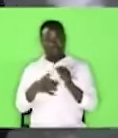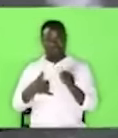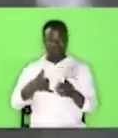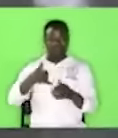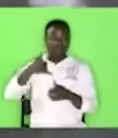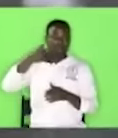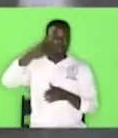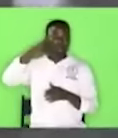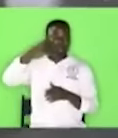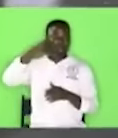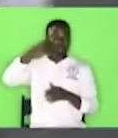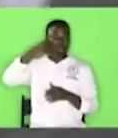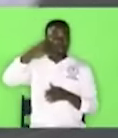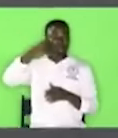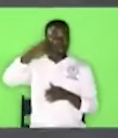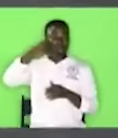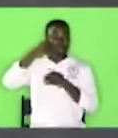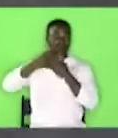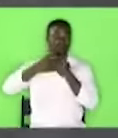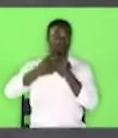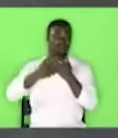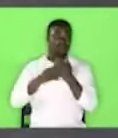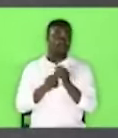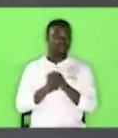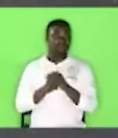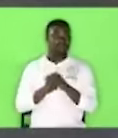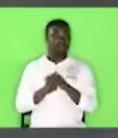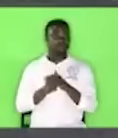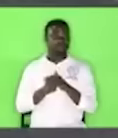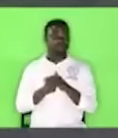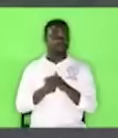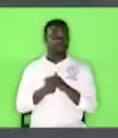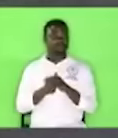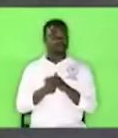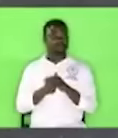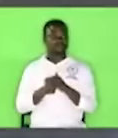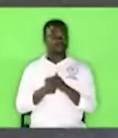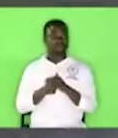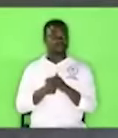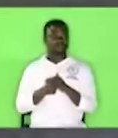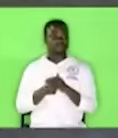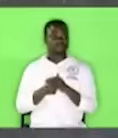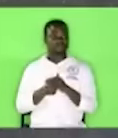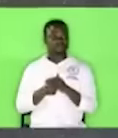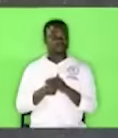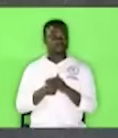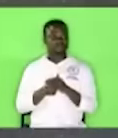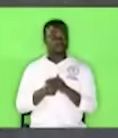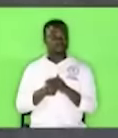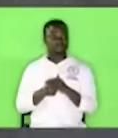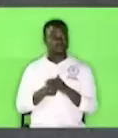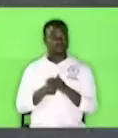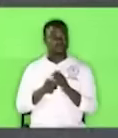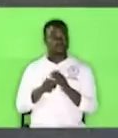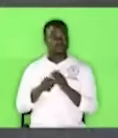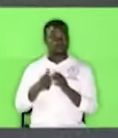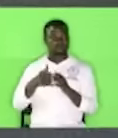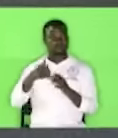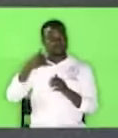Then, they will call. Then, the one or the other and take the receiver. Hello?